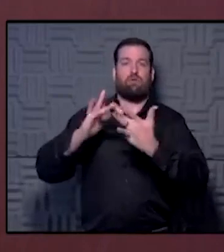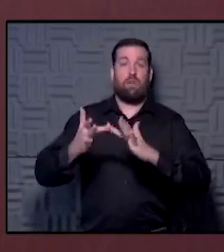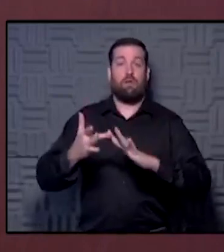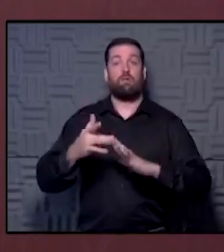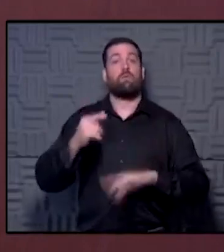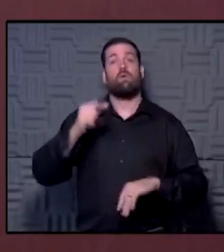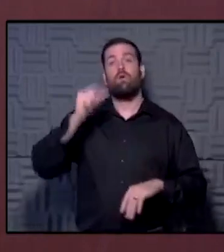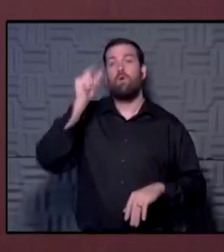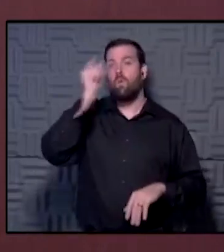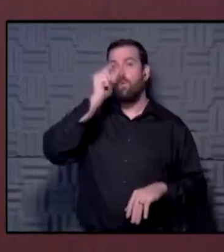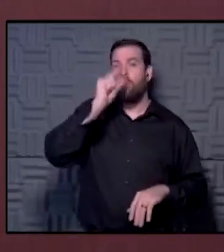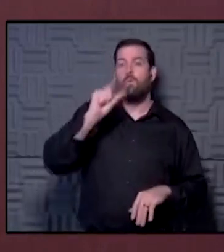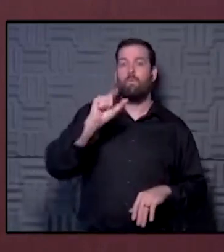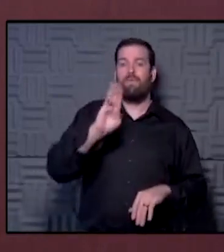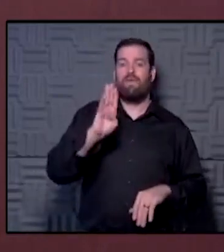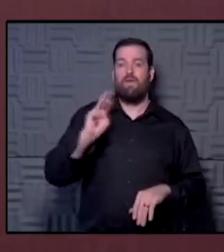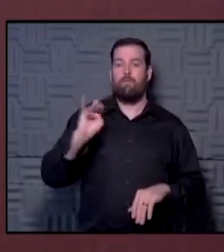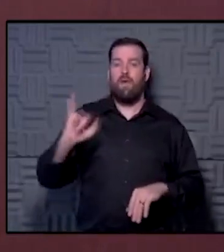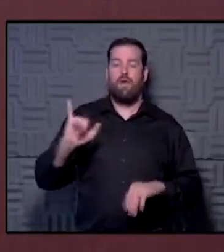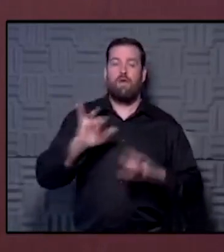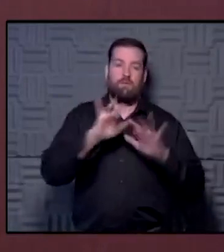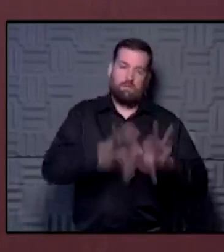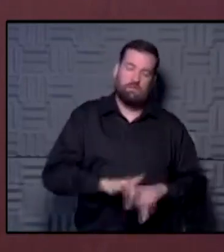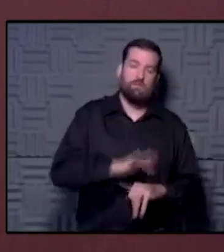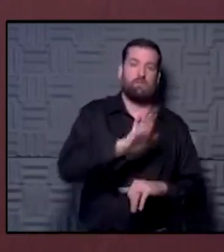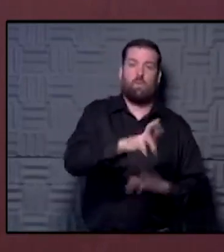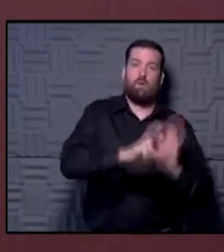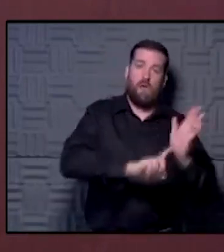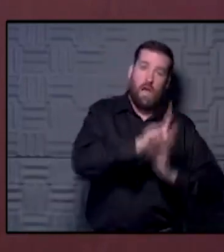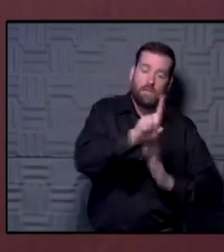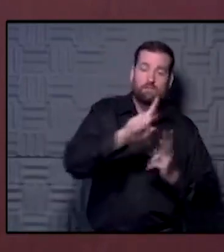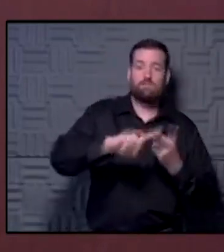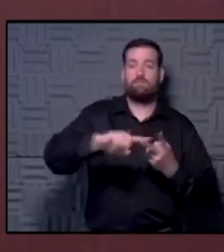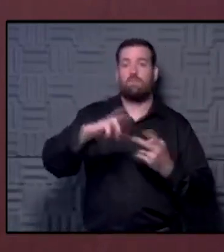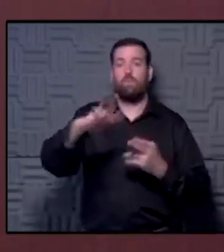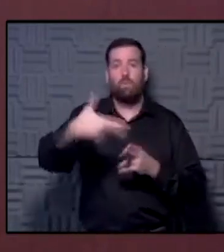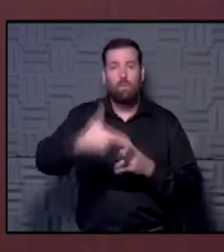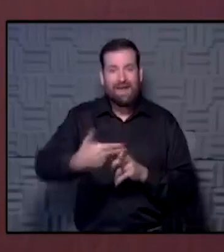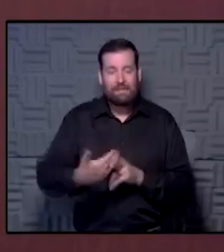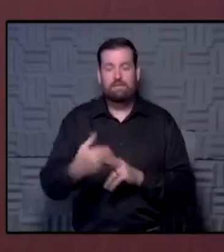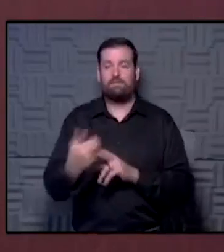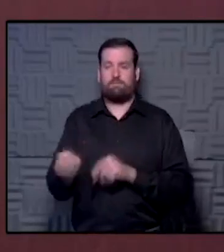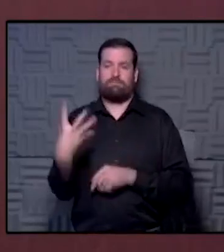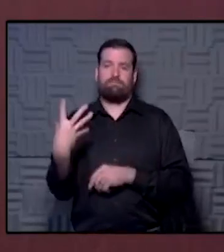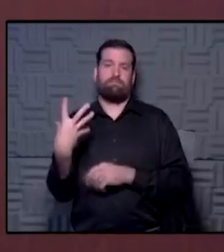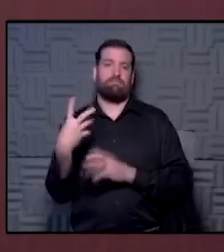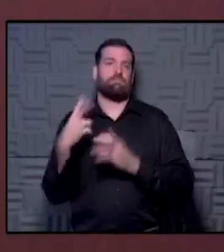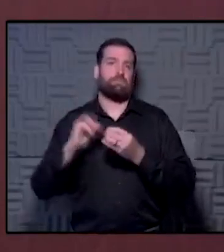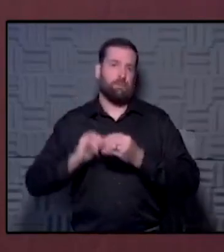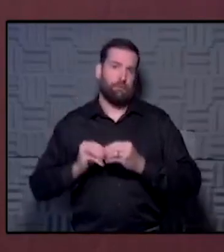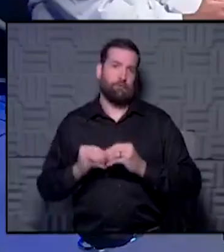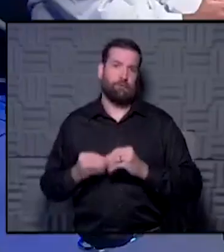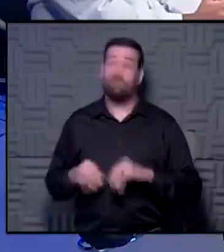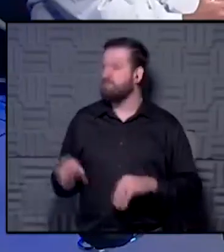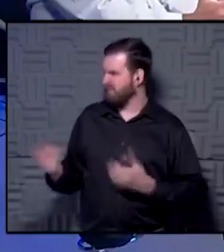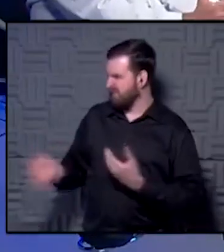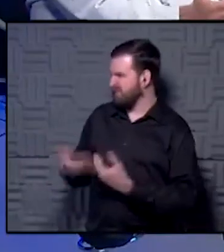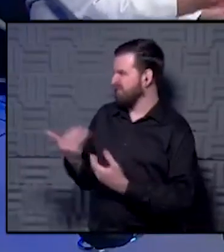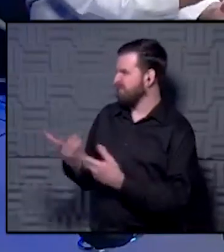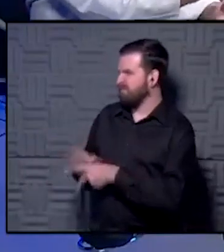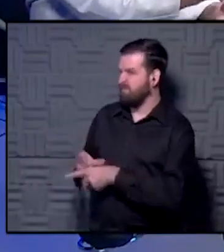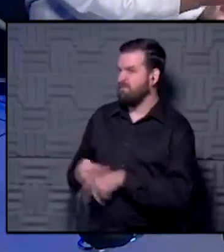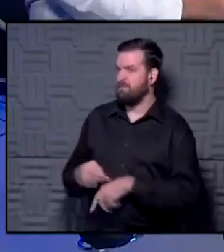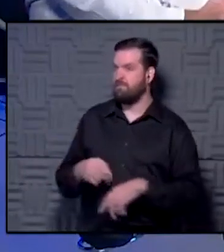Google BMI and there's calculation. Plug in your weight. Plug in your height. Your number spits out. And I think it's really easy to figure out. Yeah. Yeah. You know,